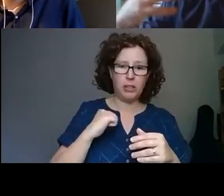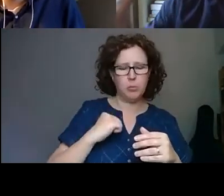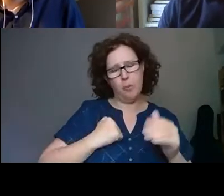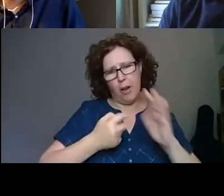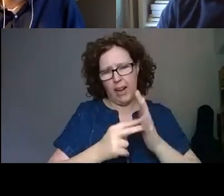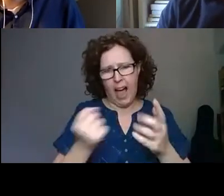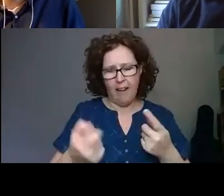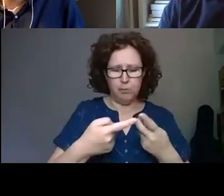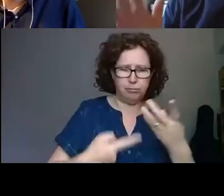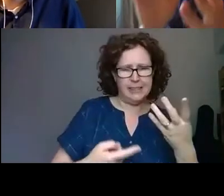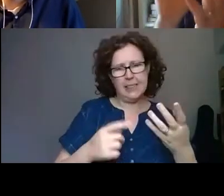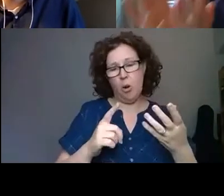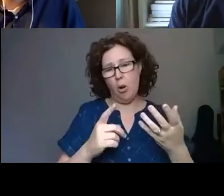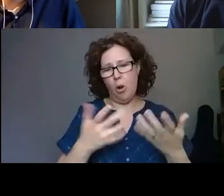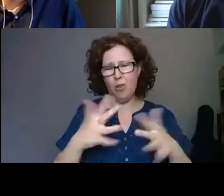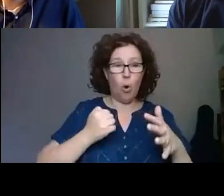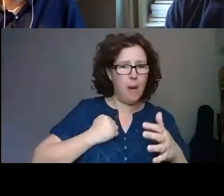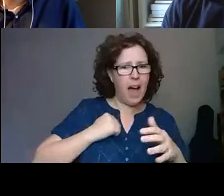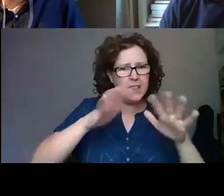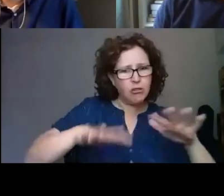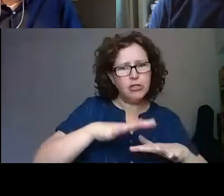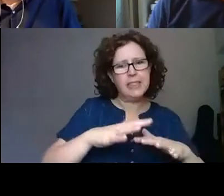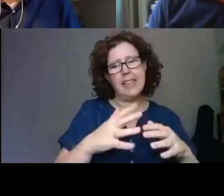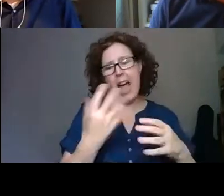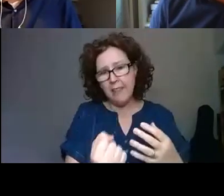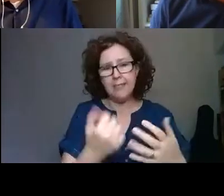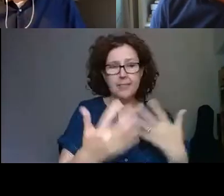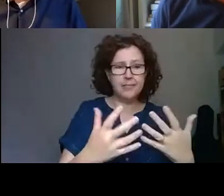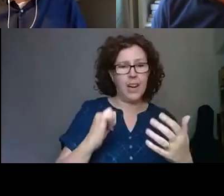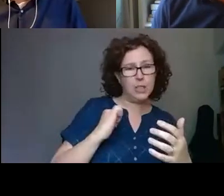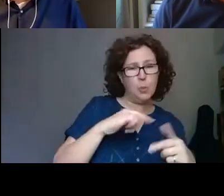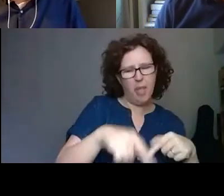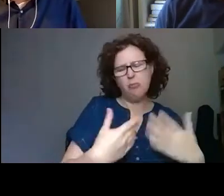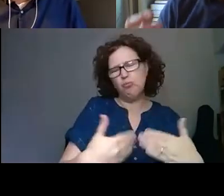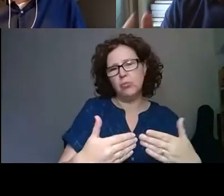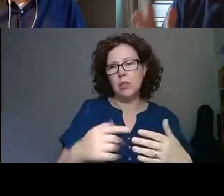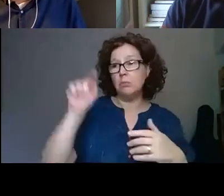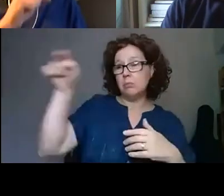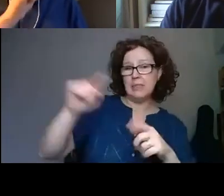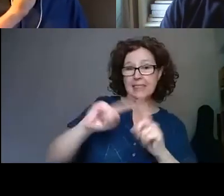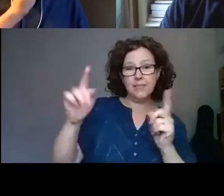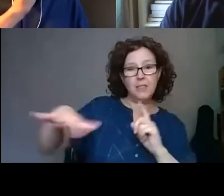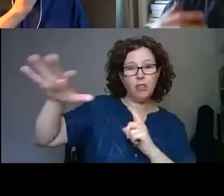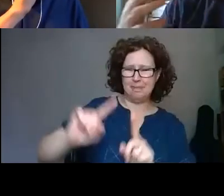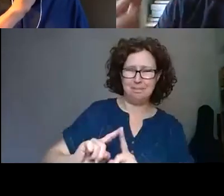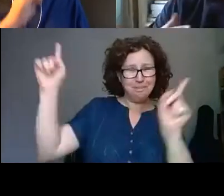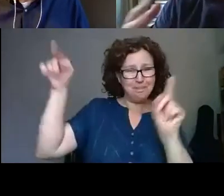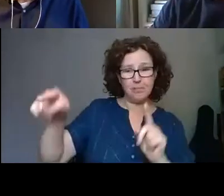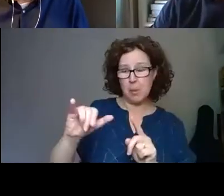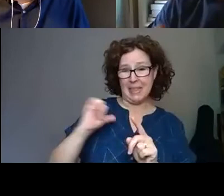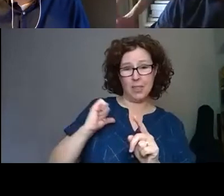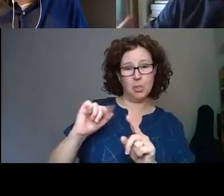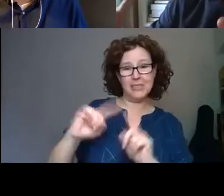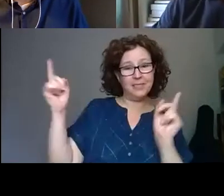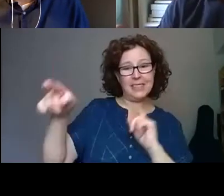or our own country or our own part of the sector may not apply elsewhere. So, as we help and as we try